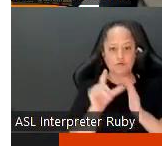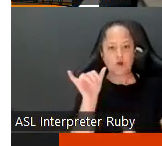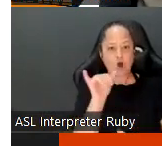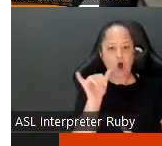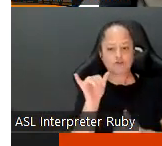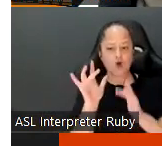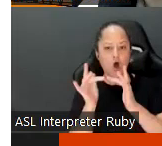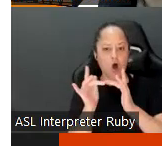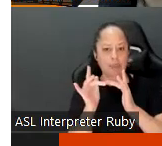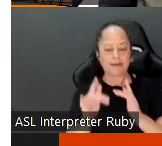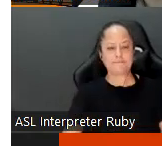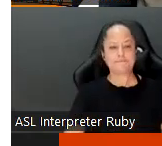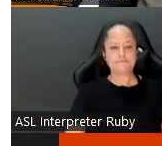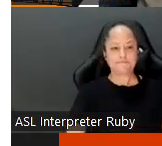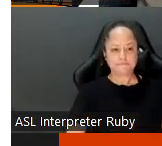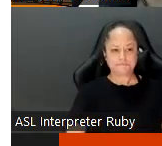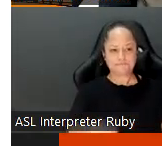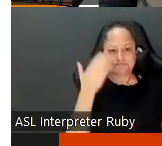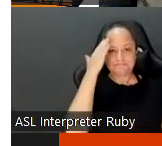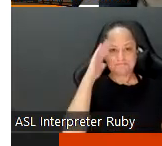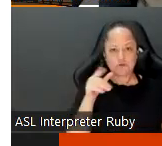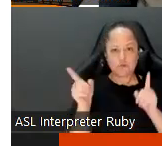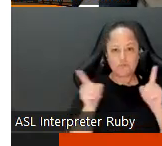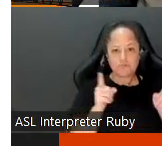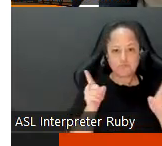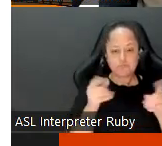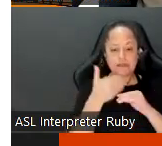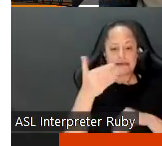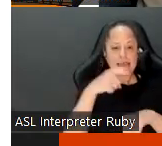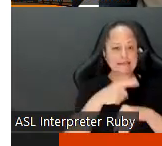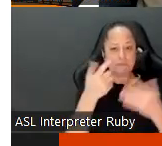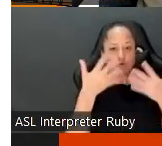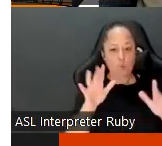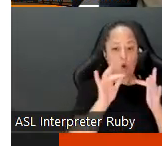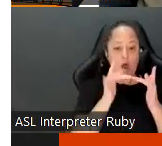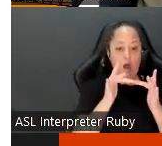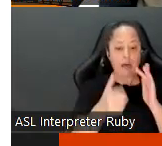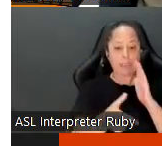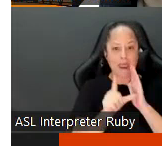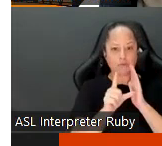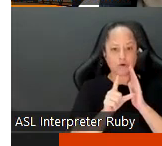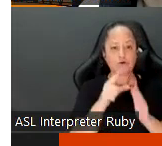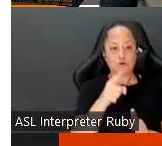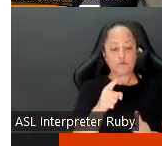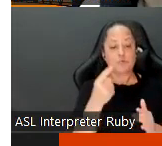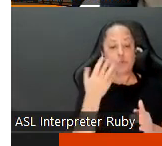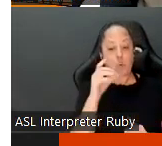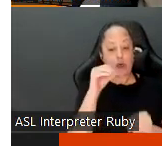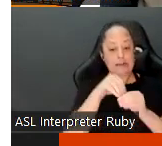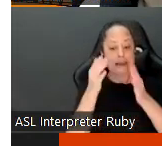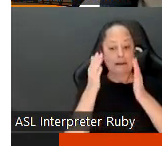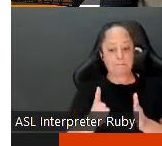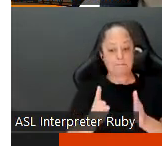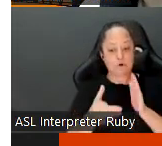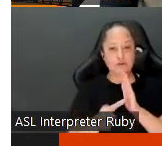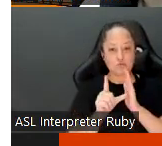online ones so just to know that maybe next time if you really don't want online reviews um or you do just want in-person reviews i